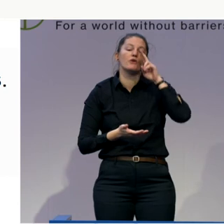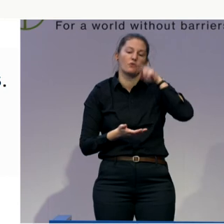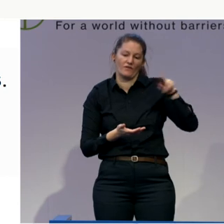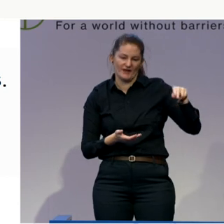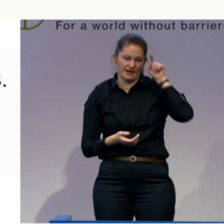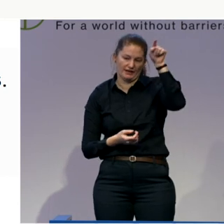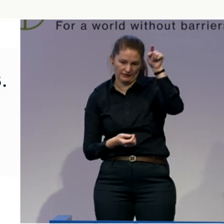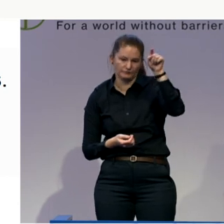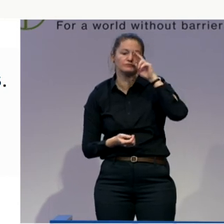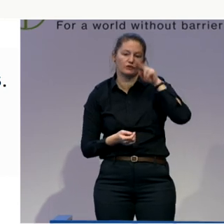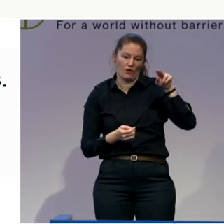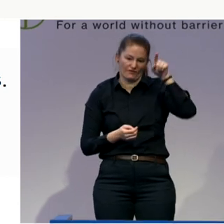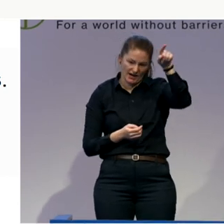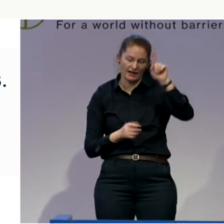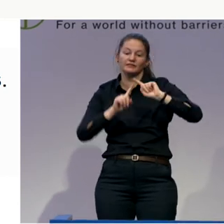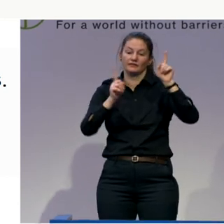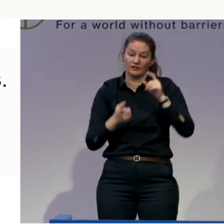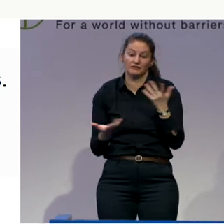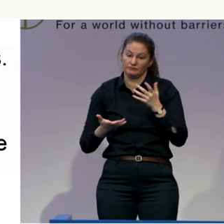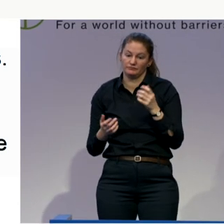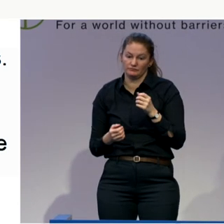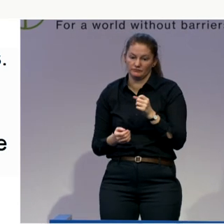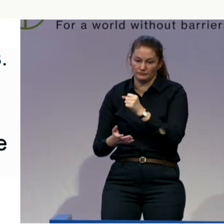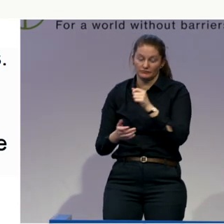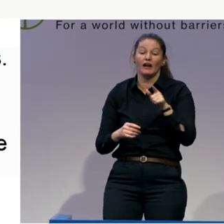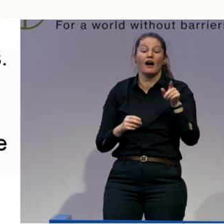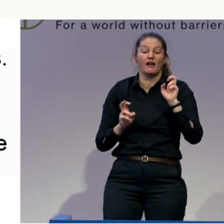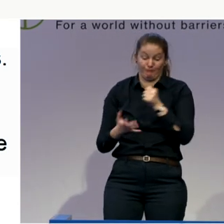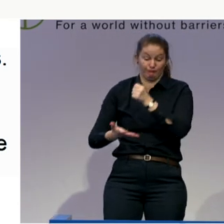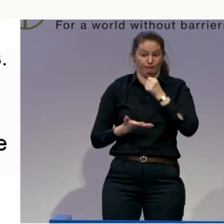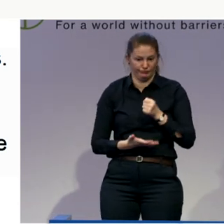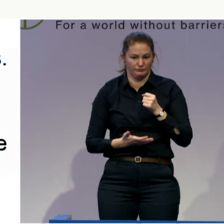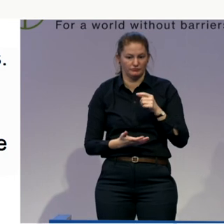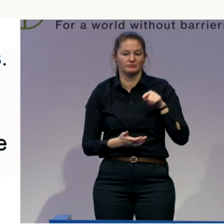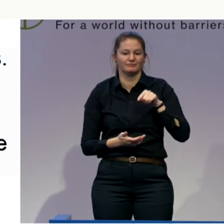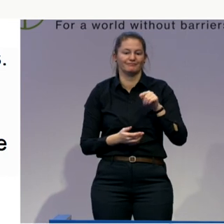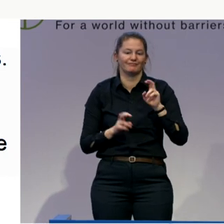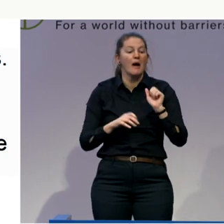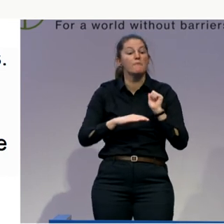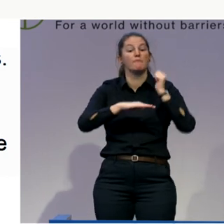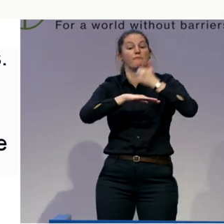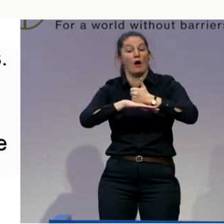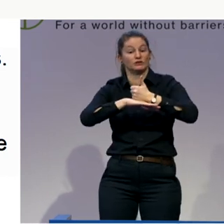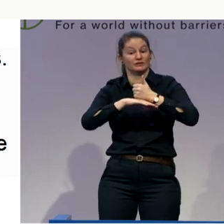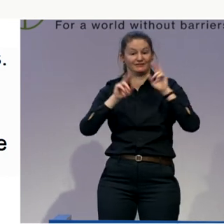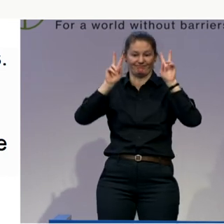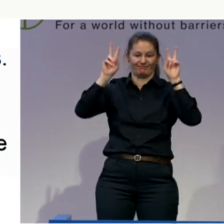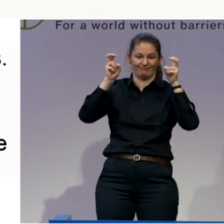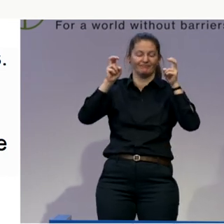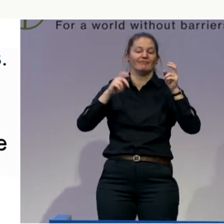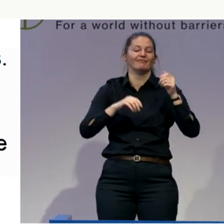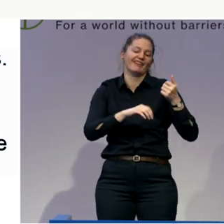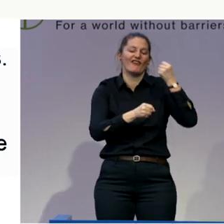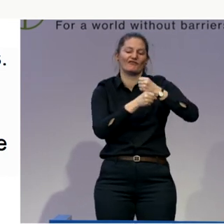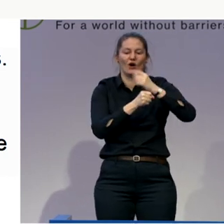manage you. And that is very important. I determine what you do and how you support me but I'm not in control of you. And